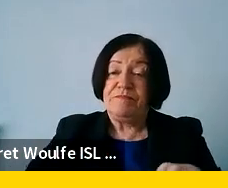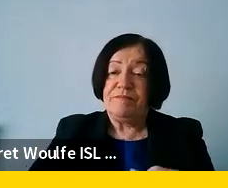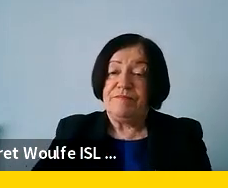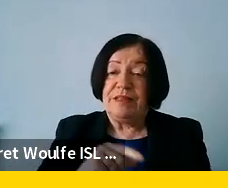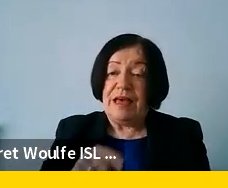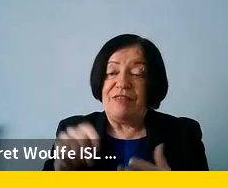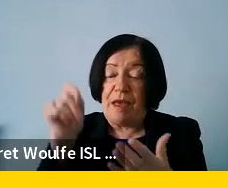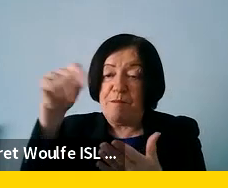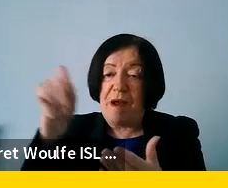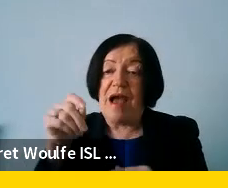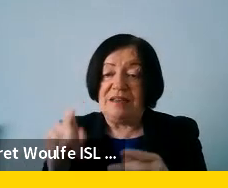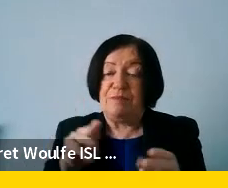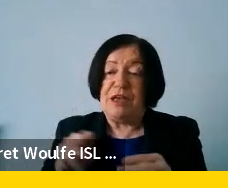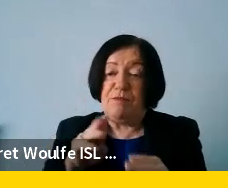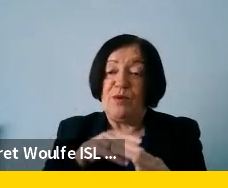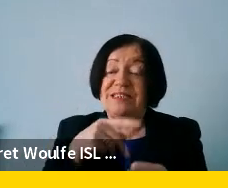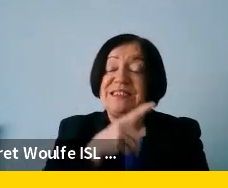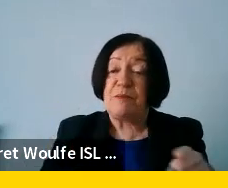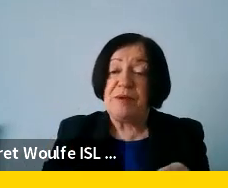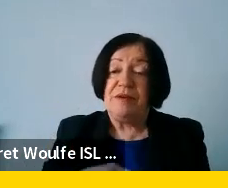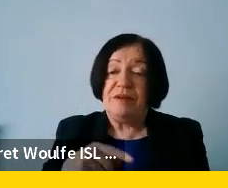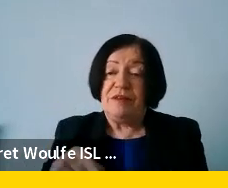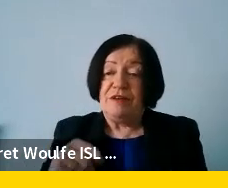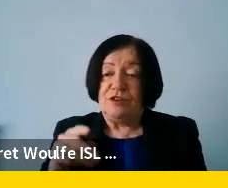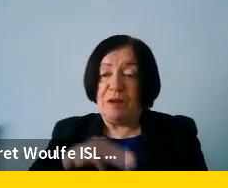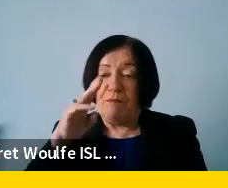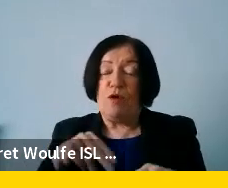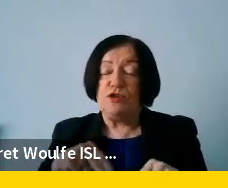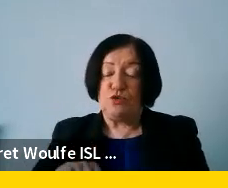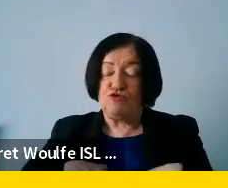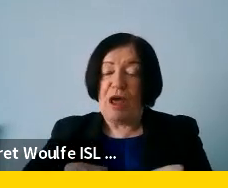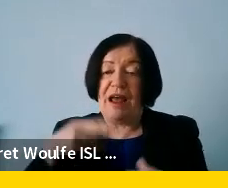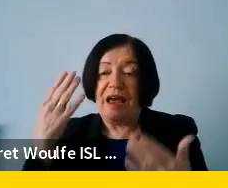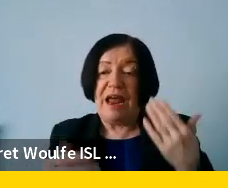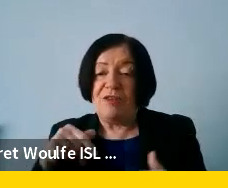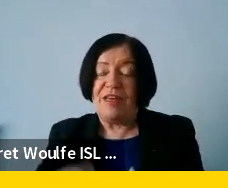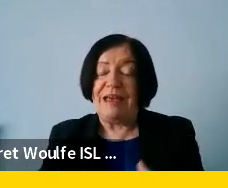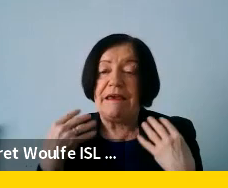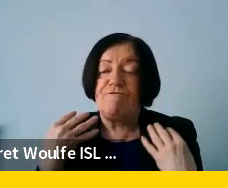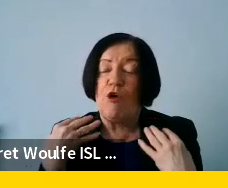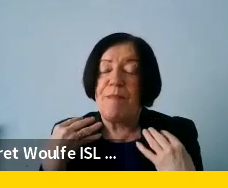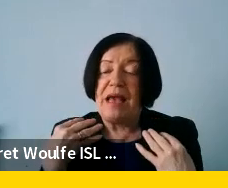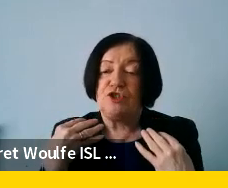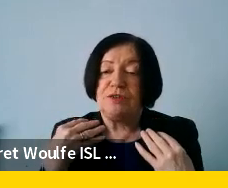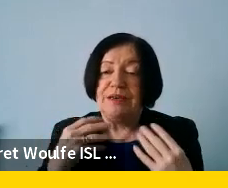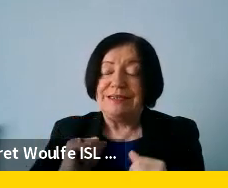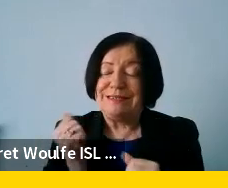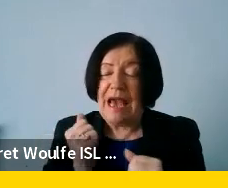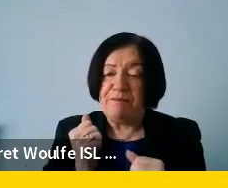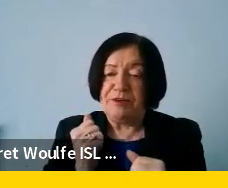mark them as people with disabilities. So there should be more neutrality on how this data is kept.